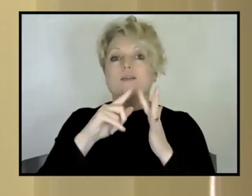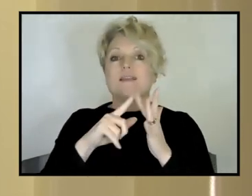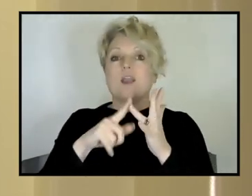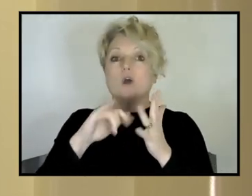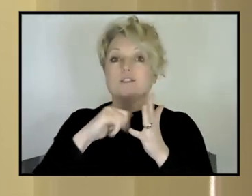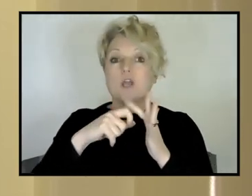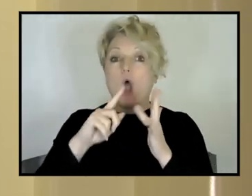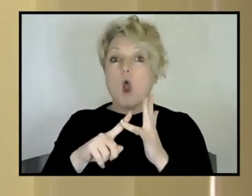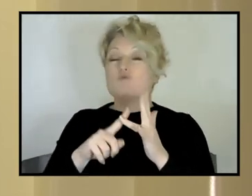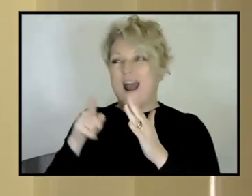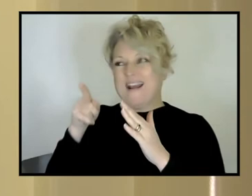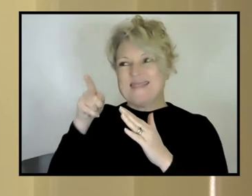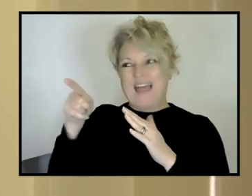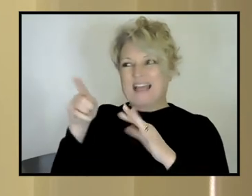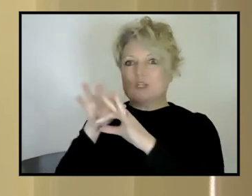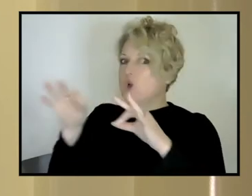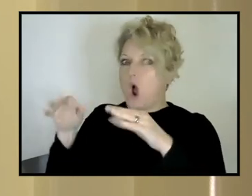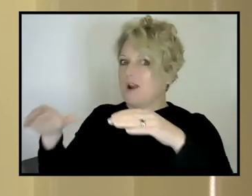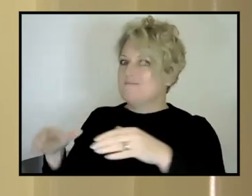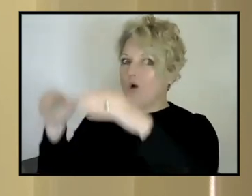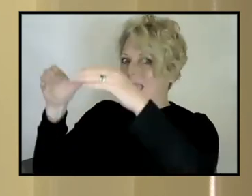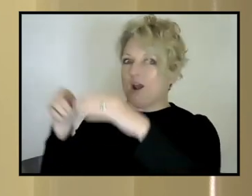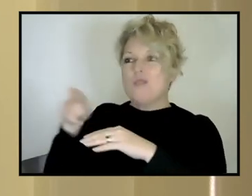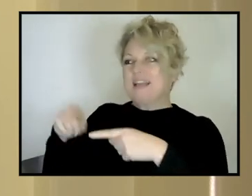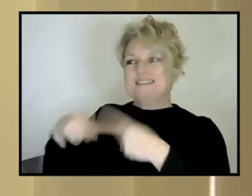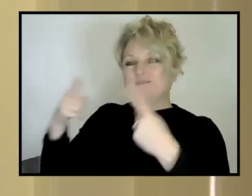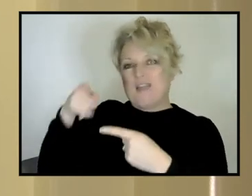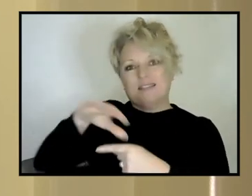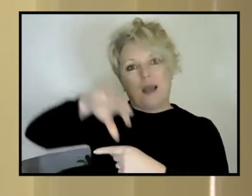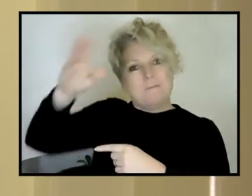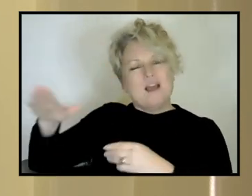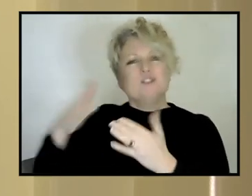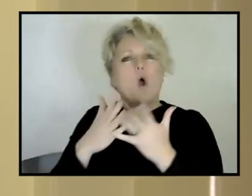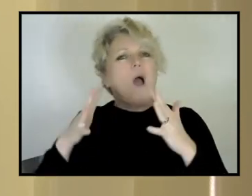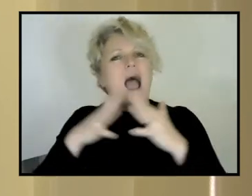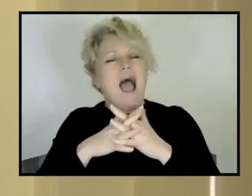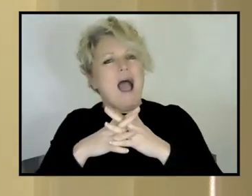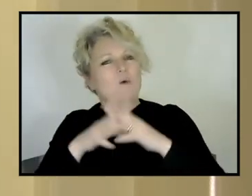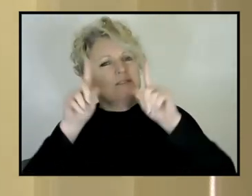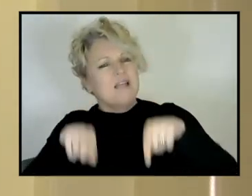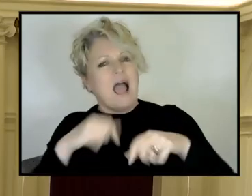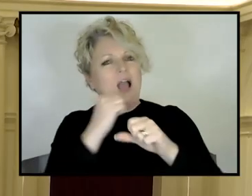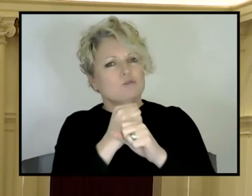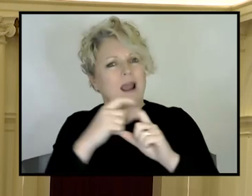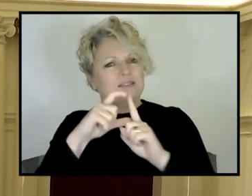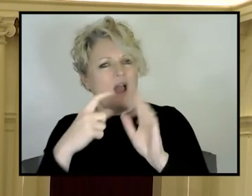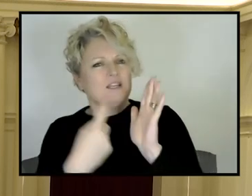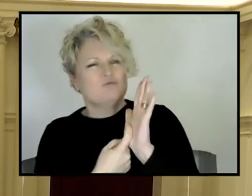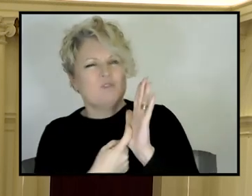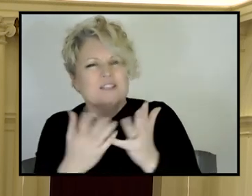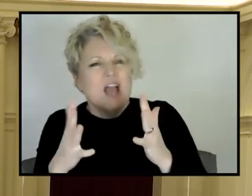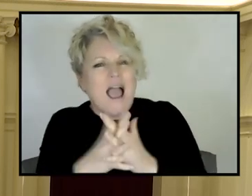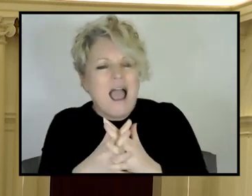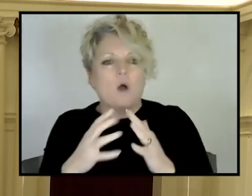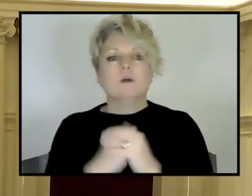not a volcano, obviously. How did the great dividing range form so far away from the edge of a tectonic plate? I've, I've spent much of the